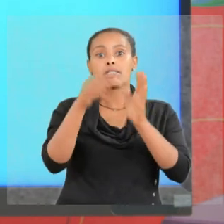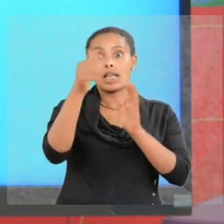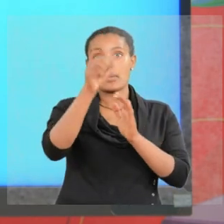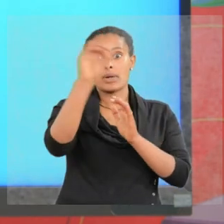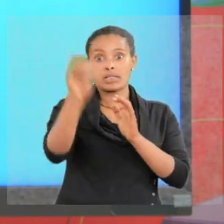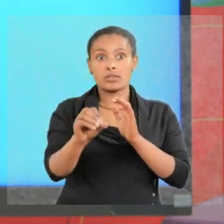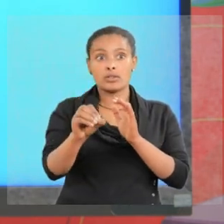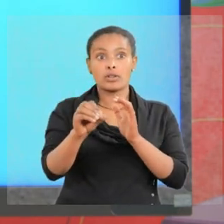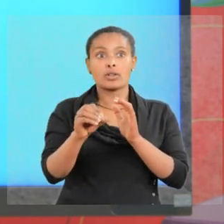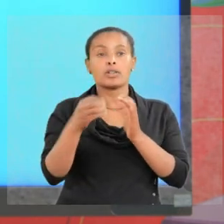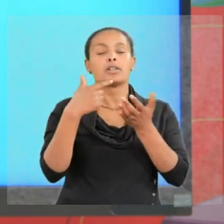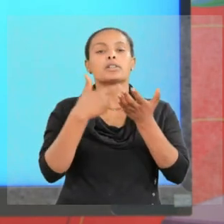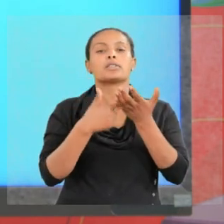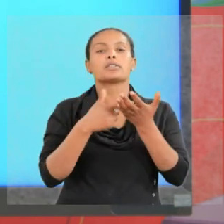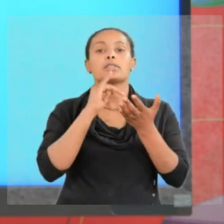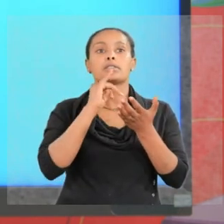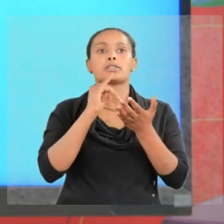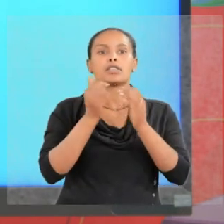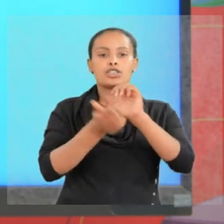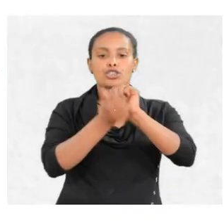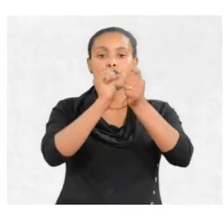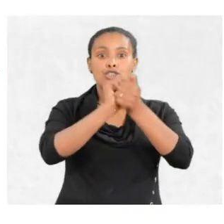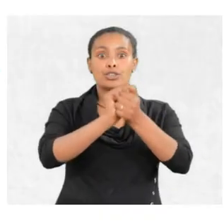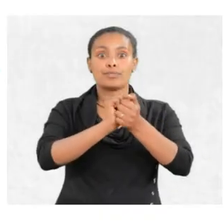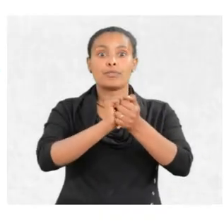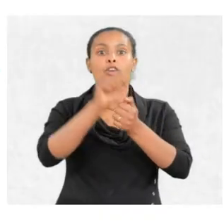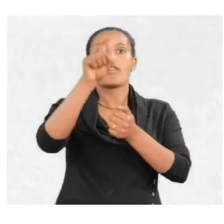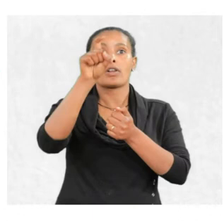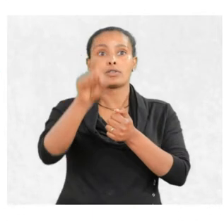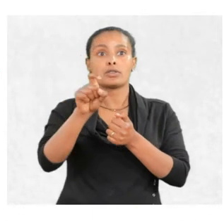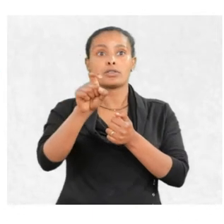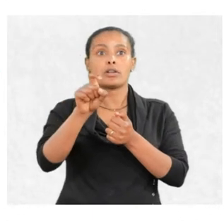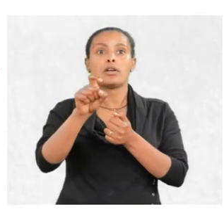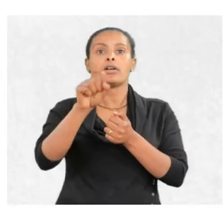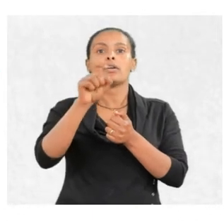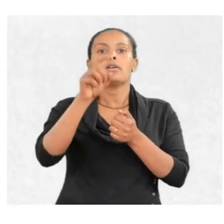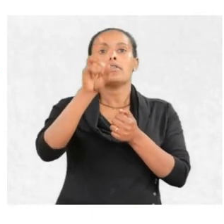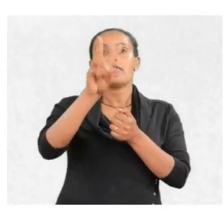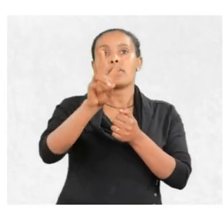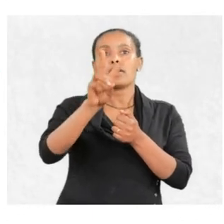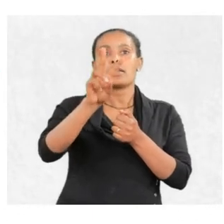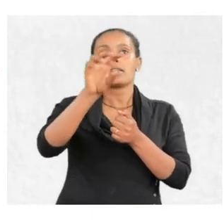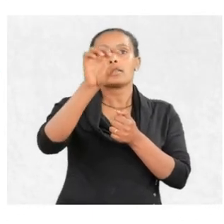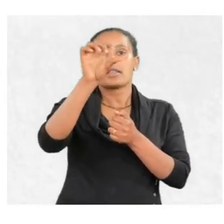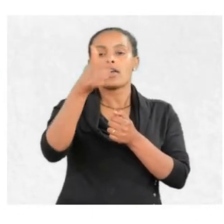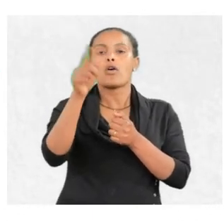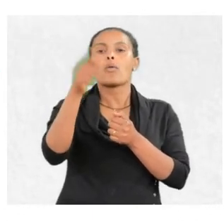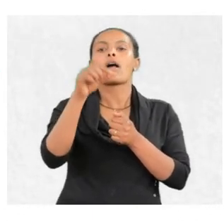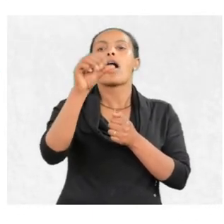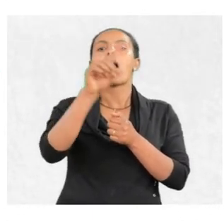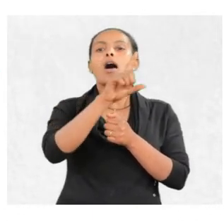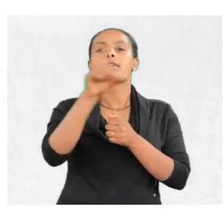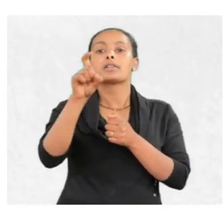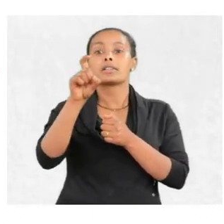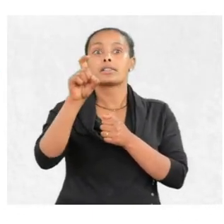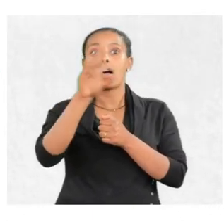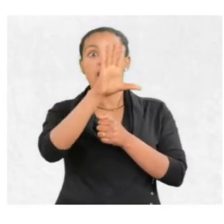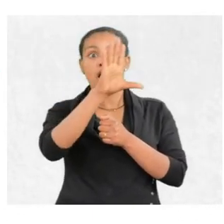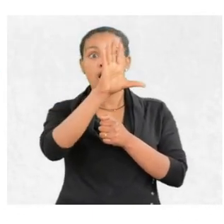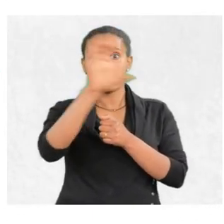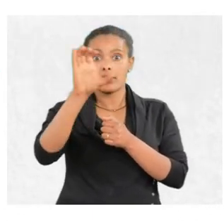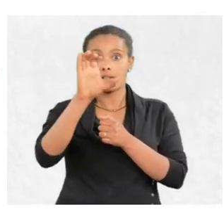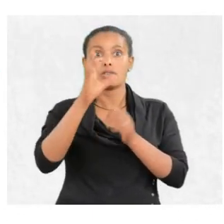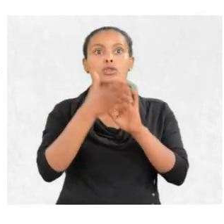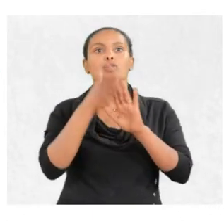10% of this is change in velocity equal 10%. 10 over 100 of 2.2